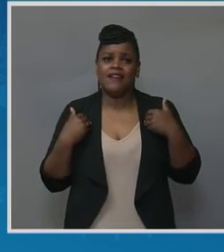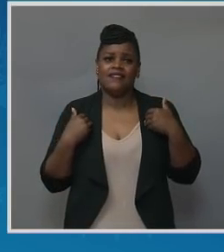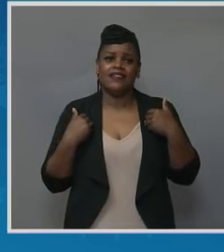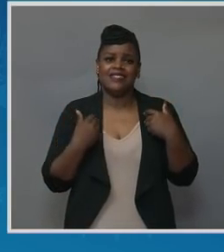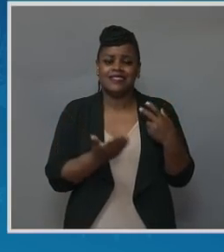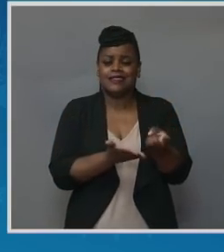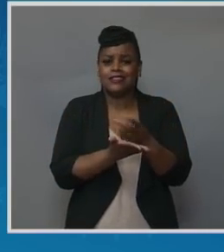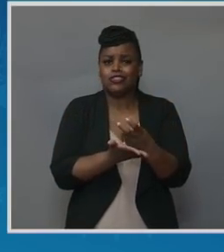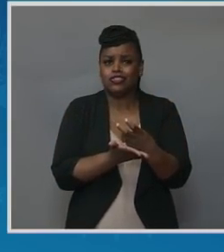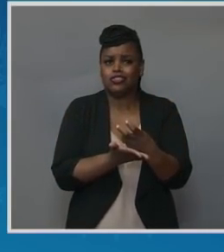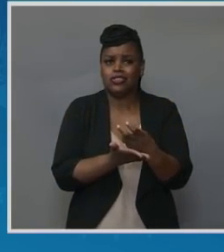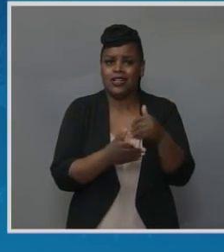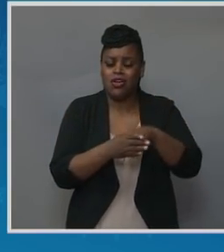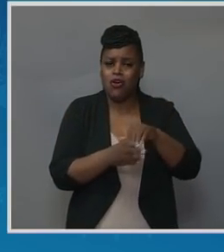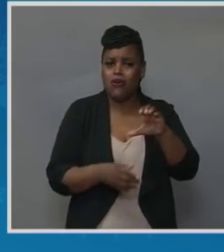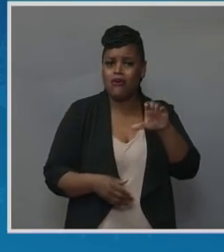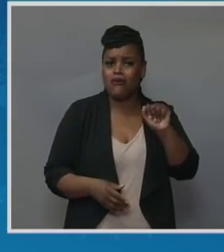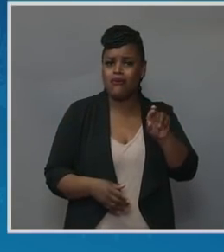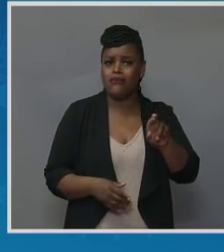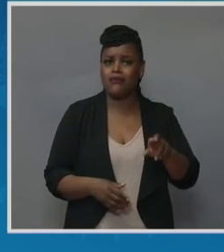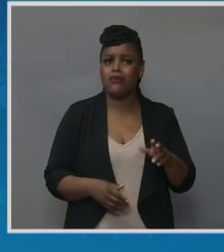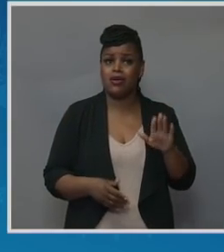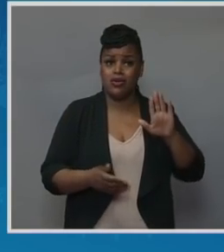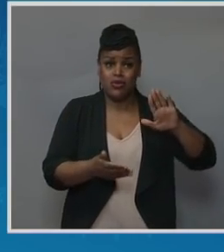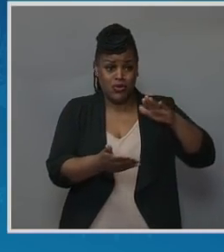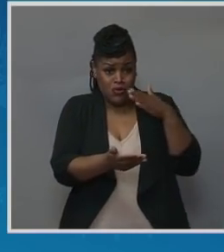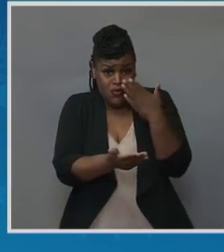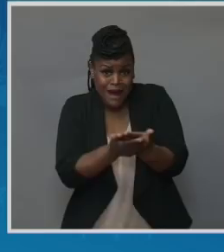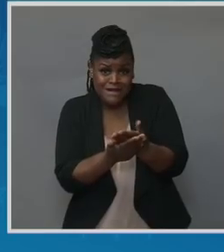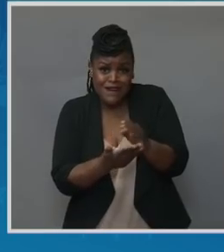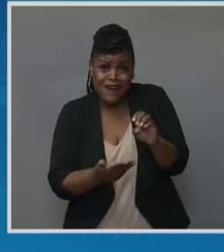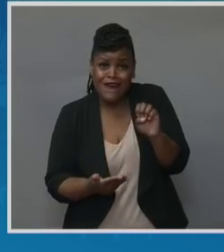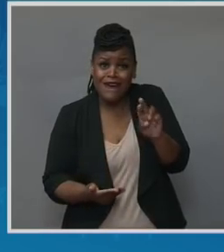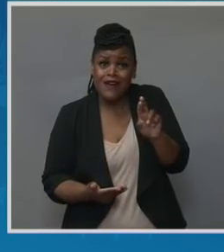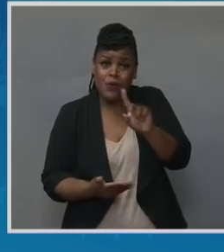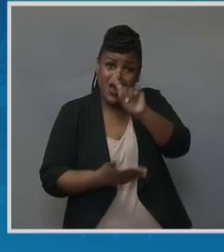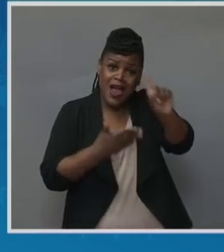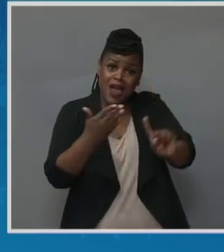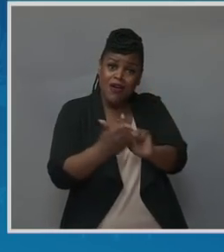ER and a couple of hours later, she was gone.